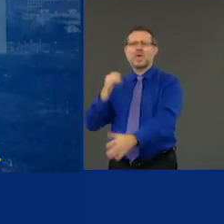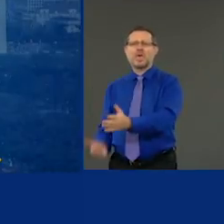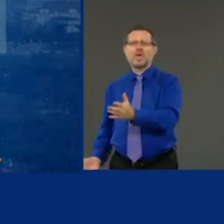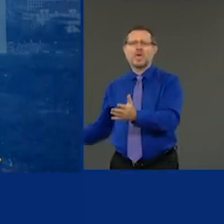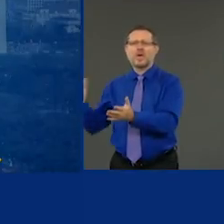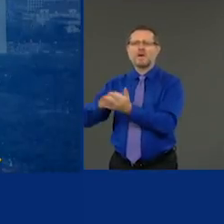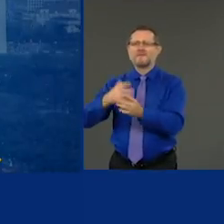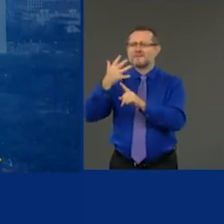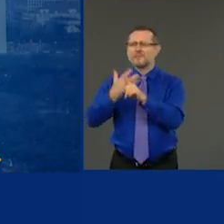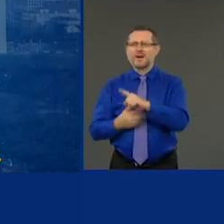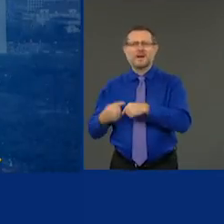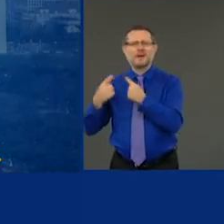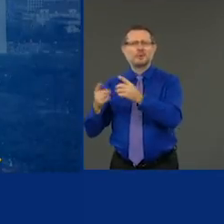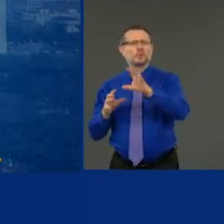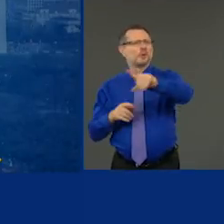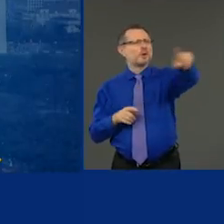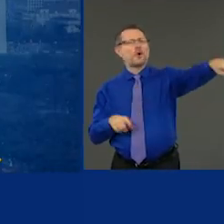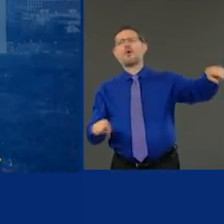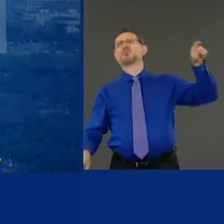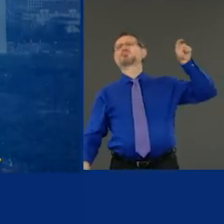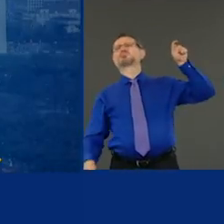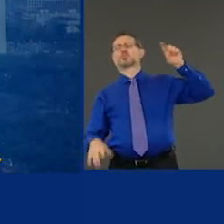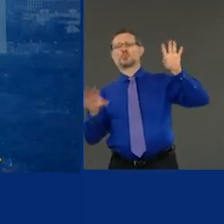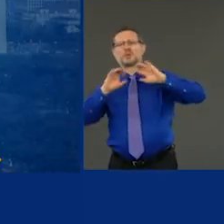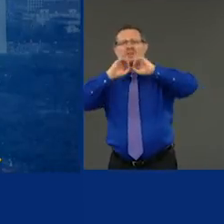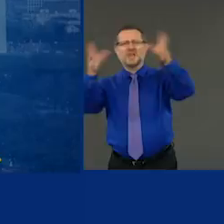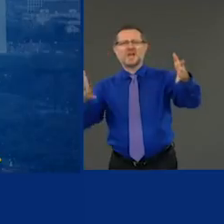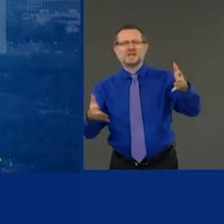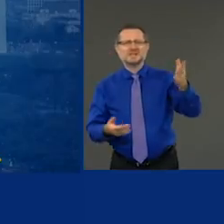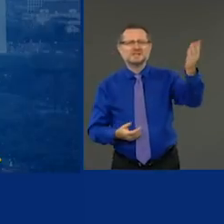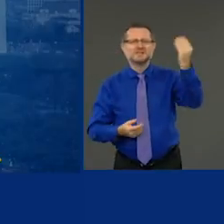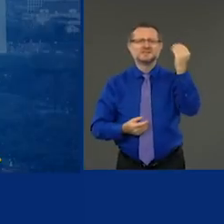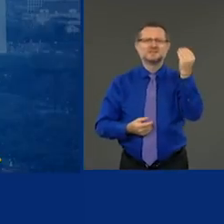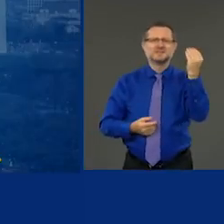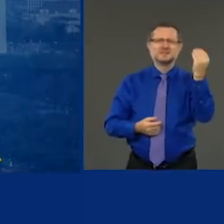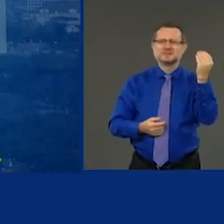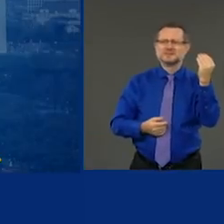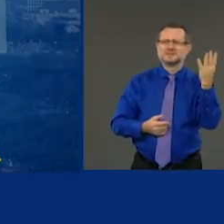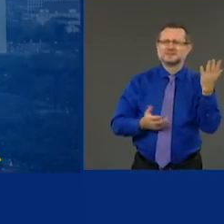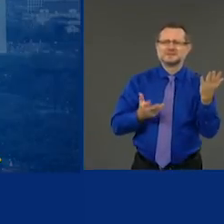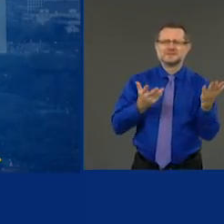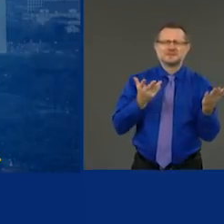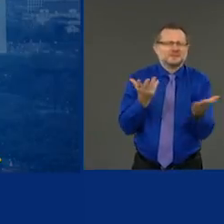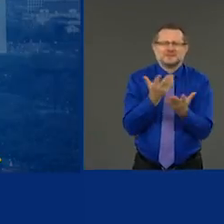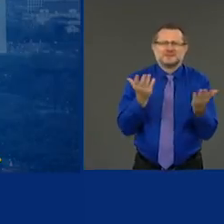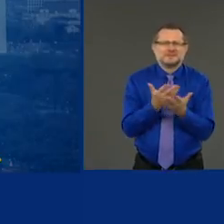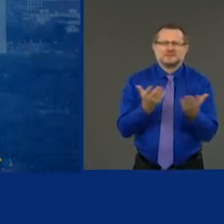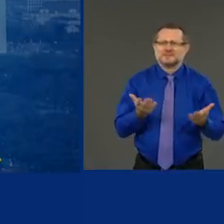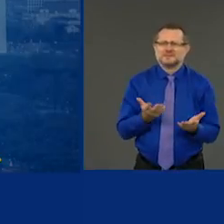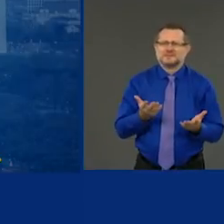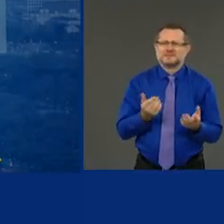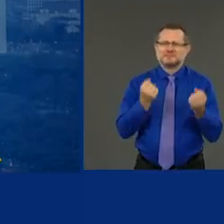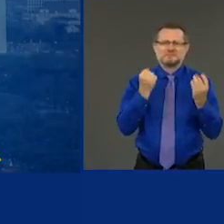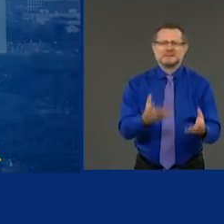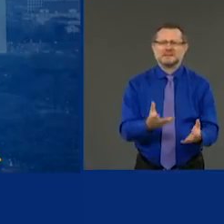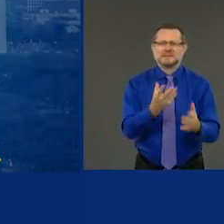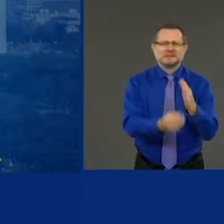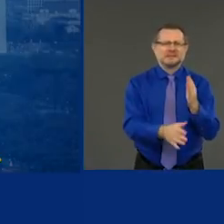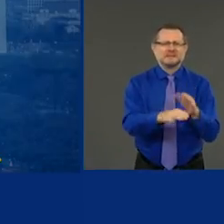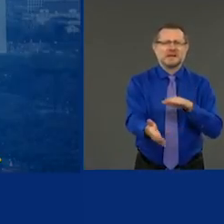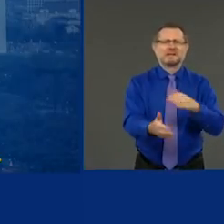unnecessary that we are here and we're seeing these Americans lose their lives. It did not have to be this way.